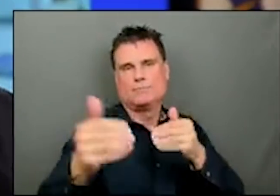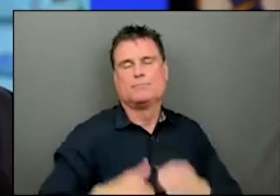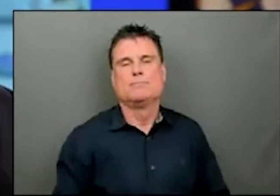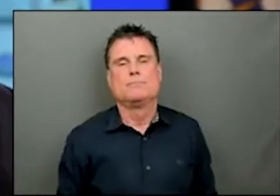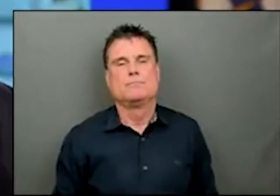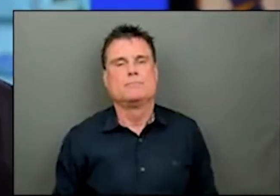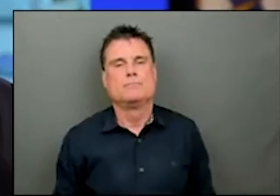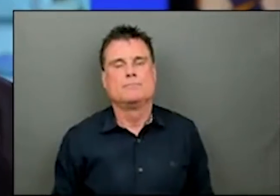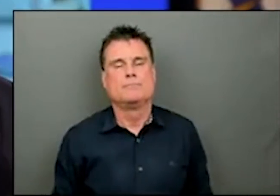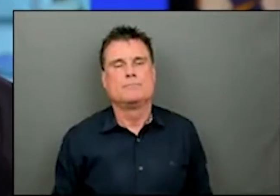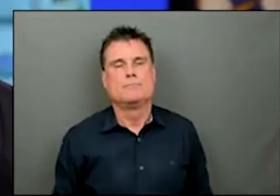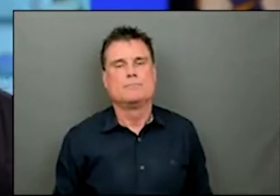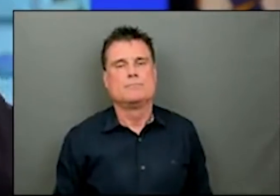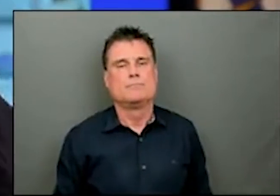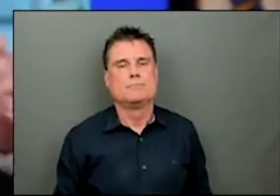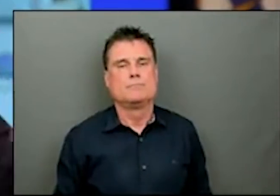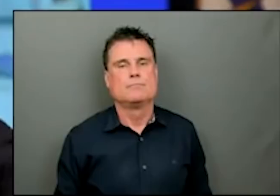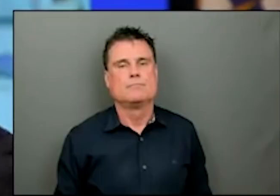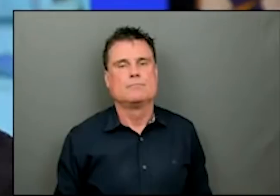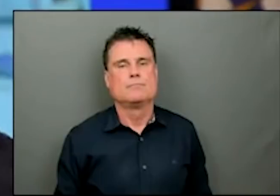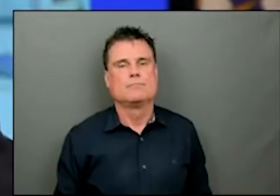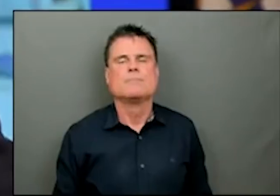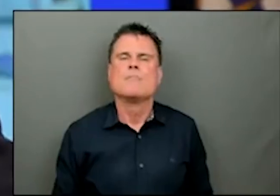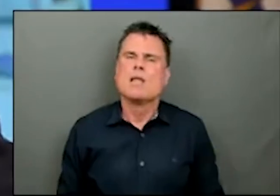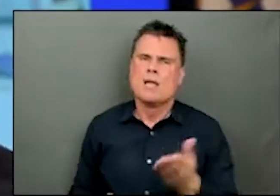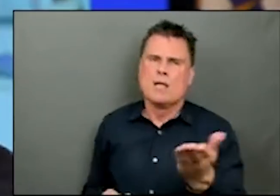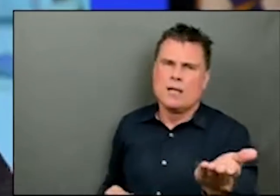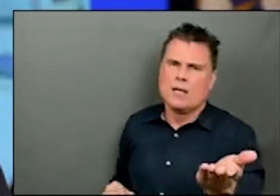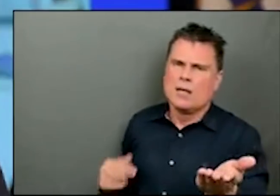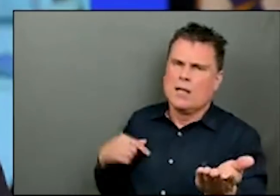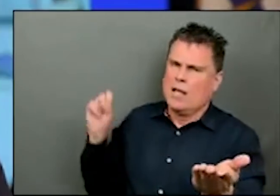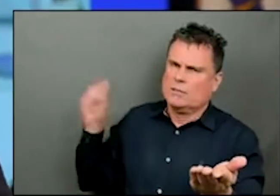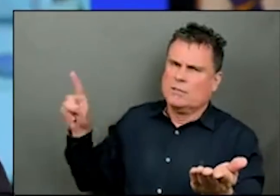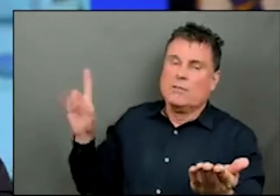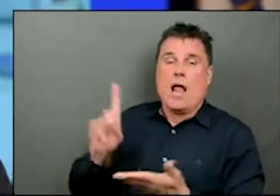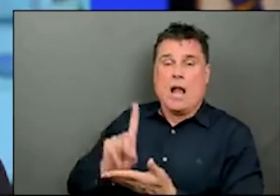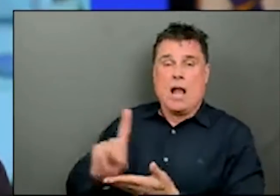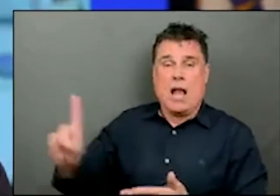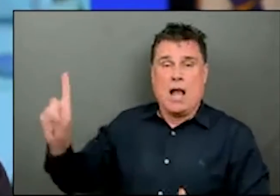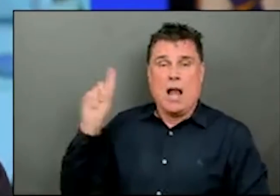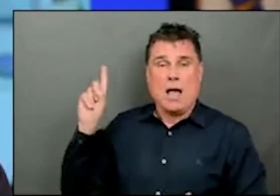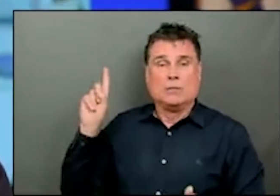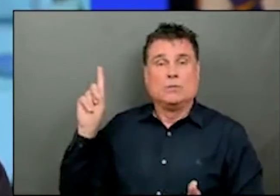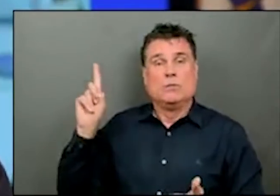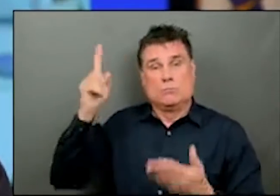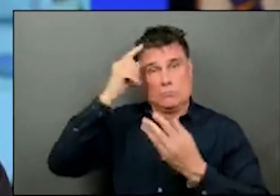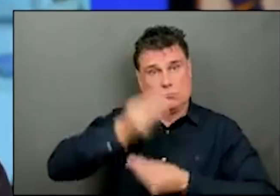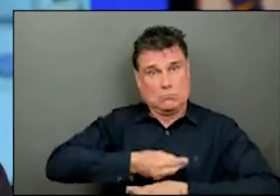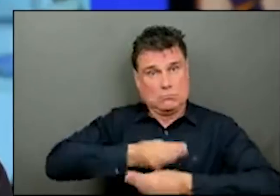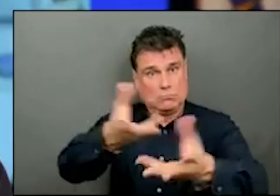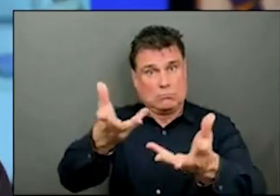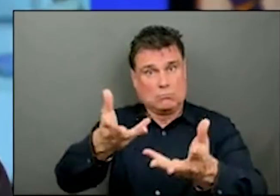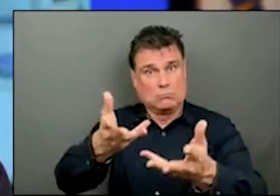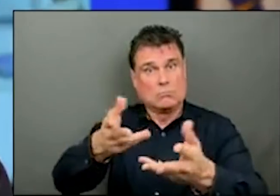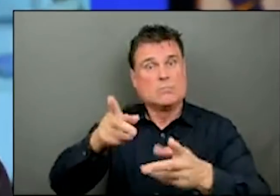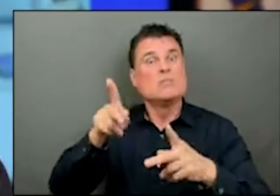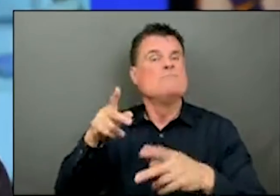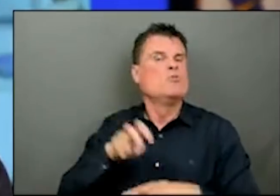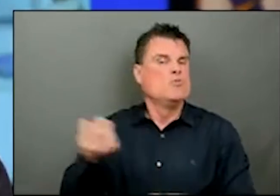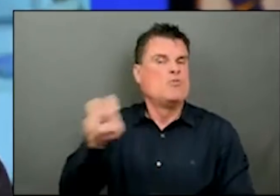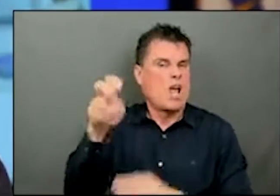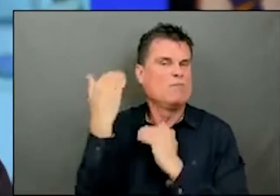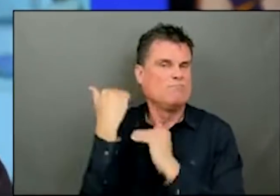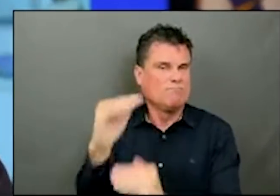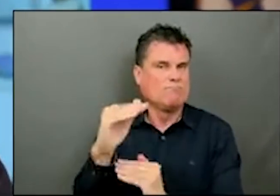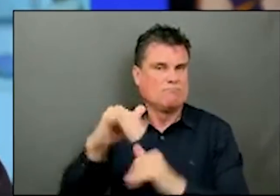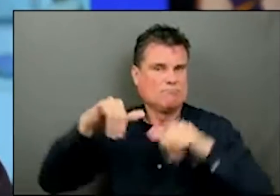Just a little further to that, Premier. mean, it's been more than a week since you first announced the new travel restrictions. As